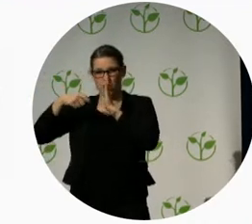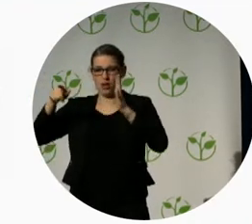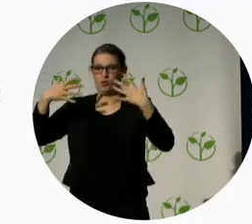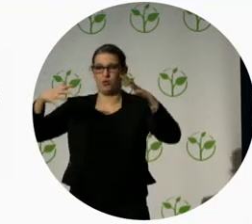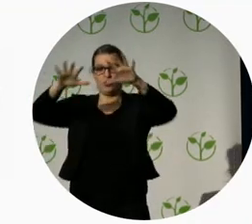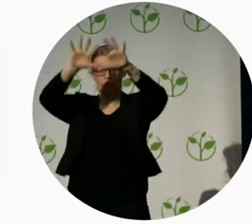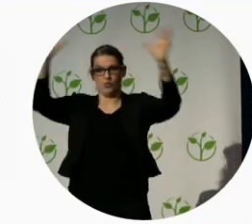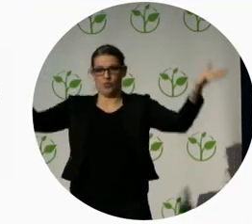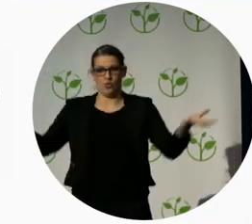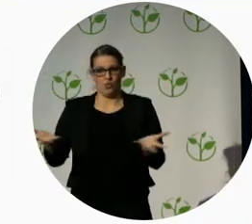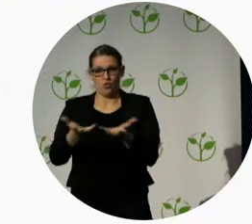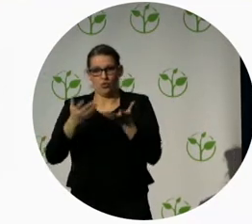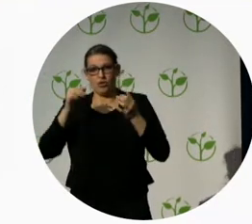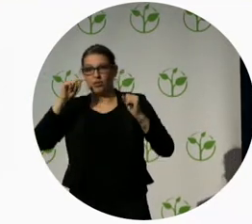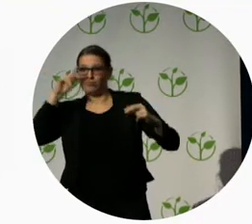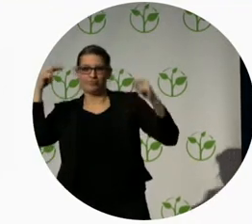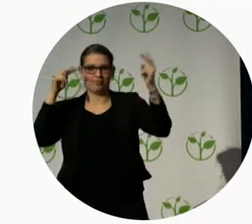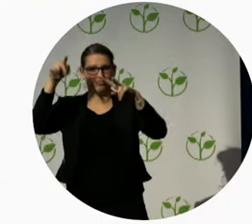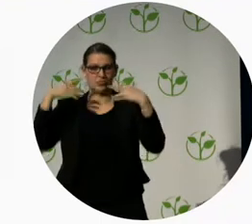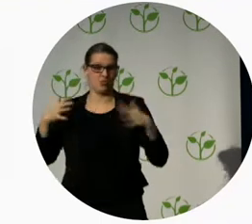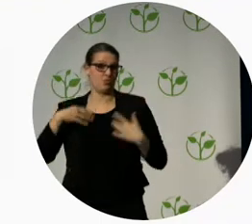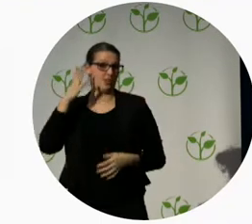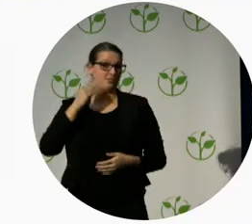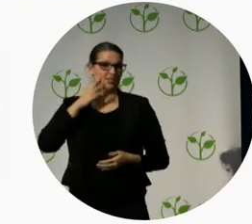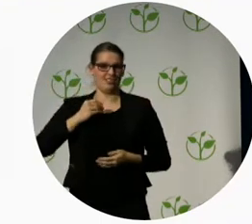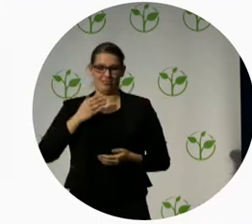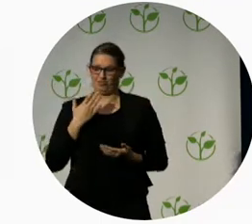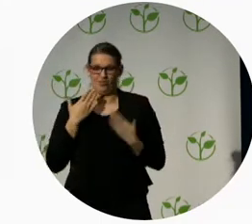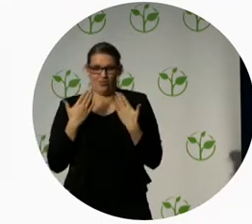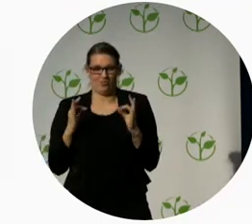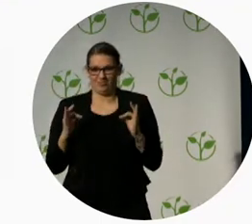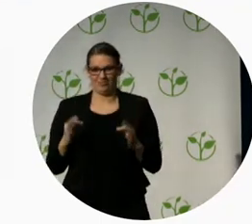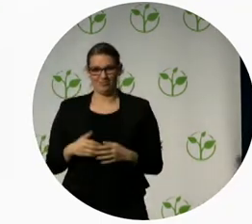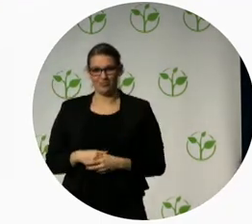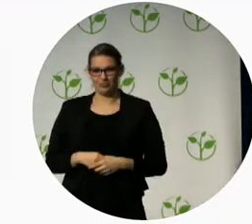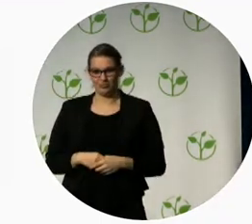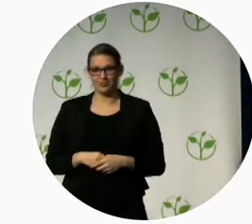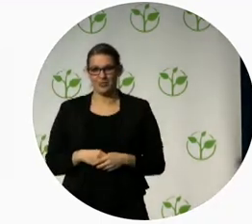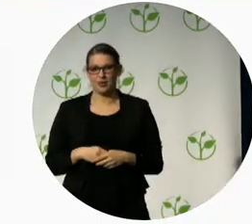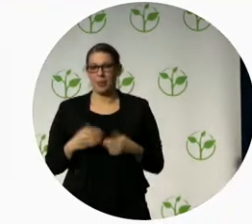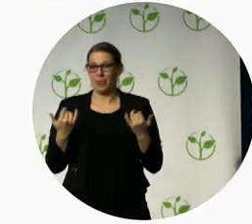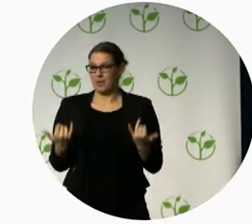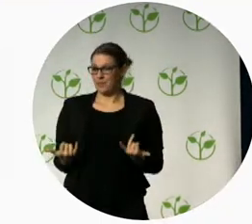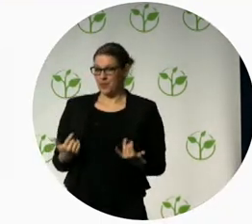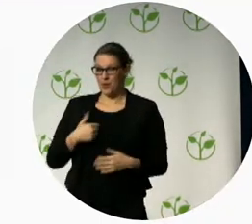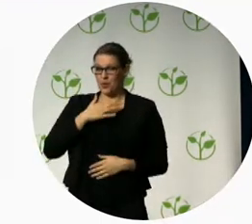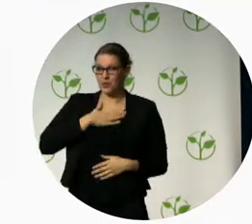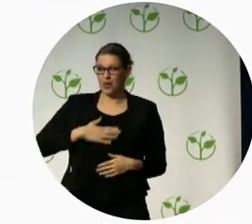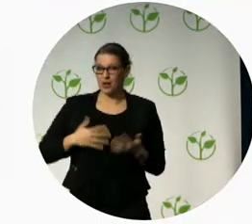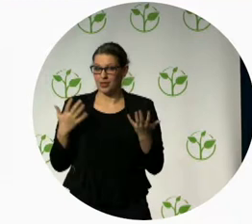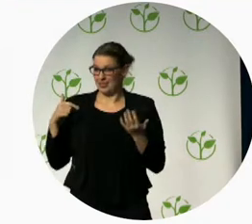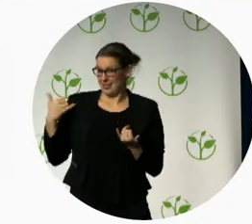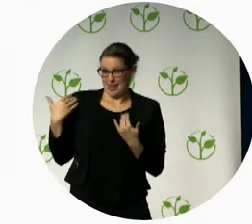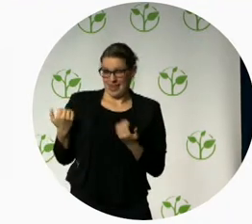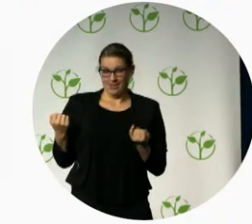I'm going to start with kind of how I start many of my meetings. And unfortunately, we can't run it here today because I didn't prepare properly. But